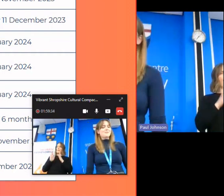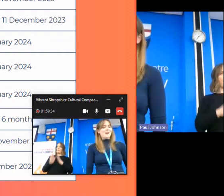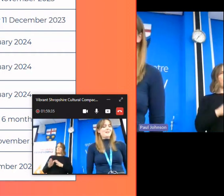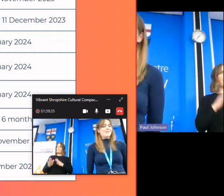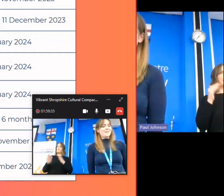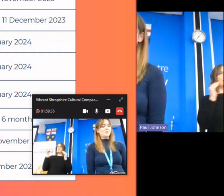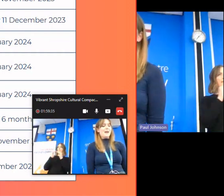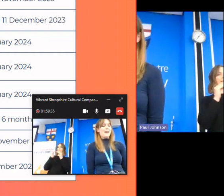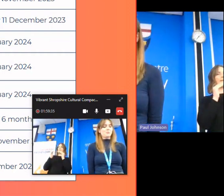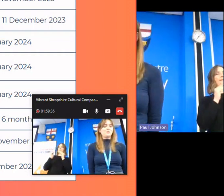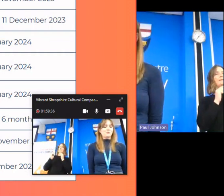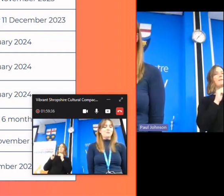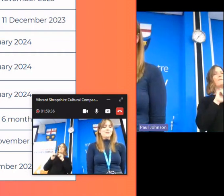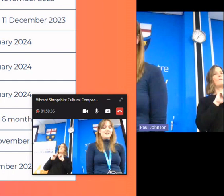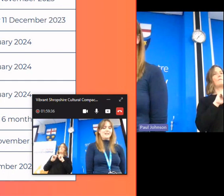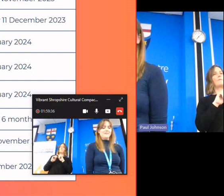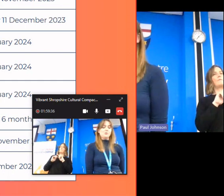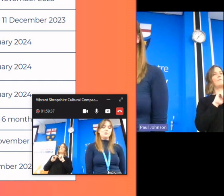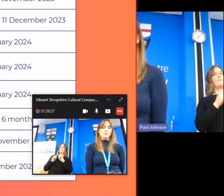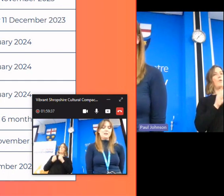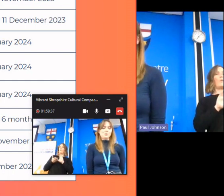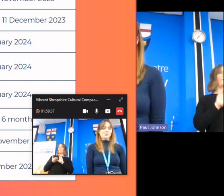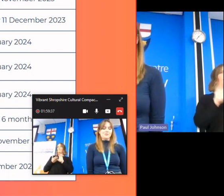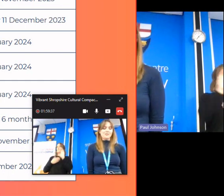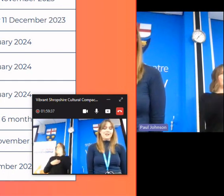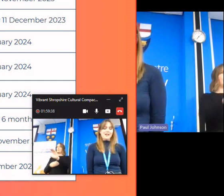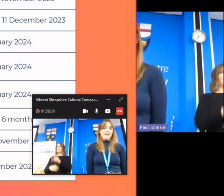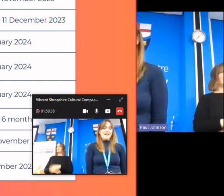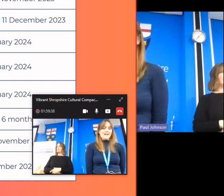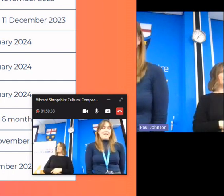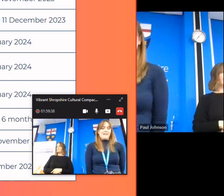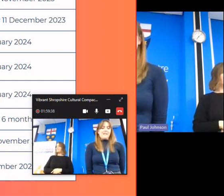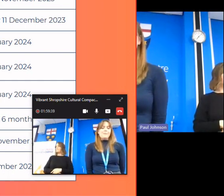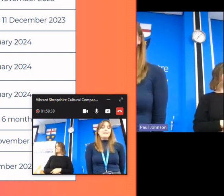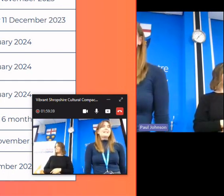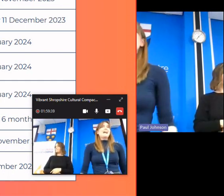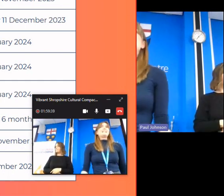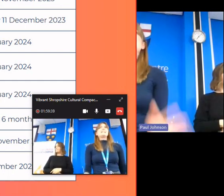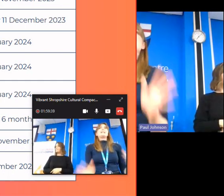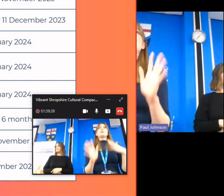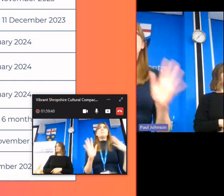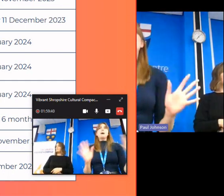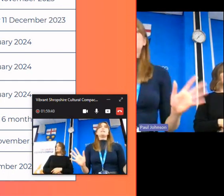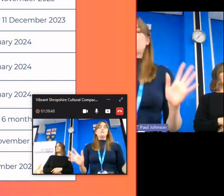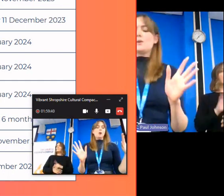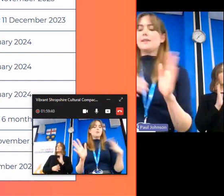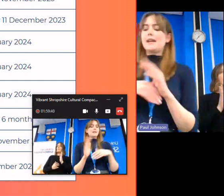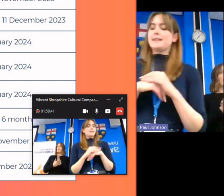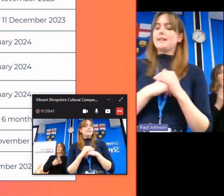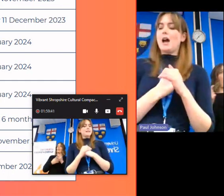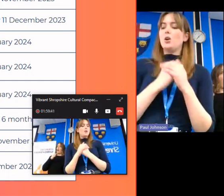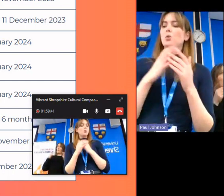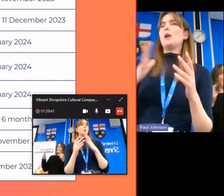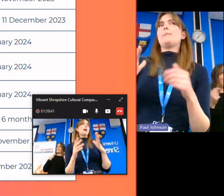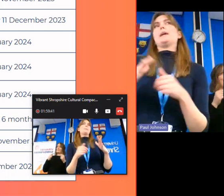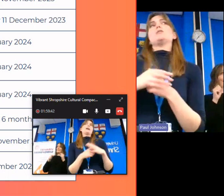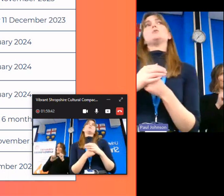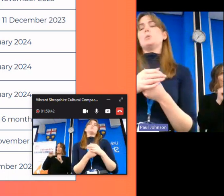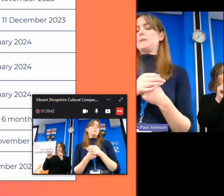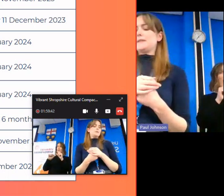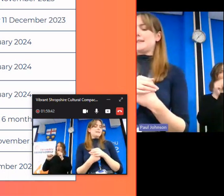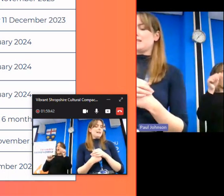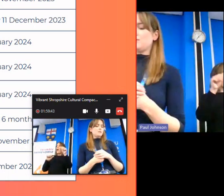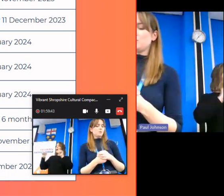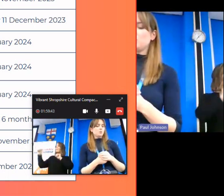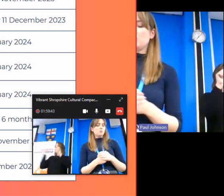priority to be in order to be eligible for the funding which is really important that being said it's a competitive process and not all